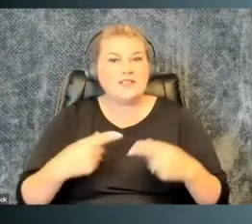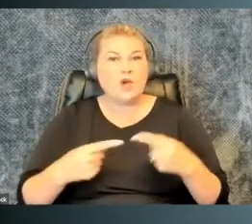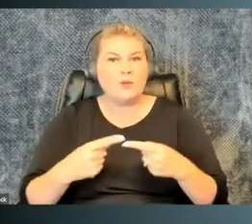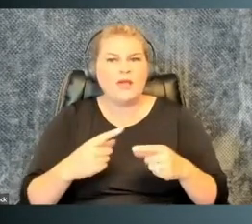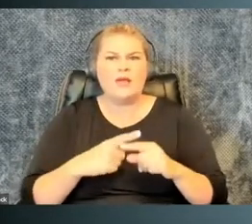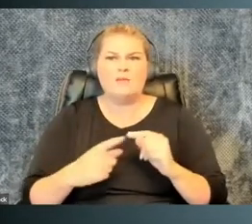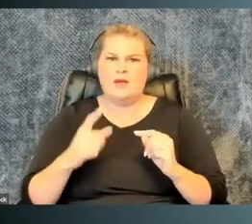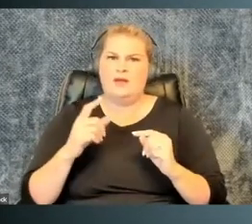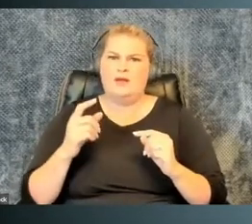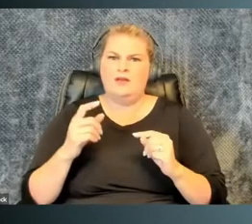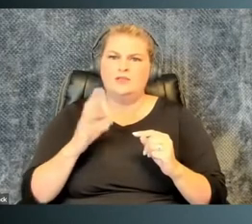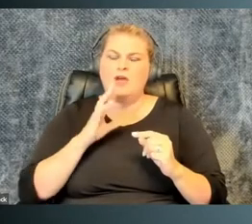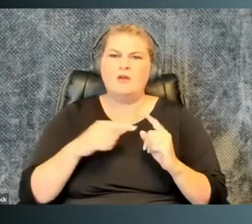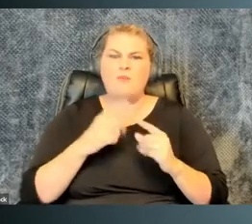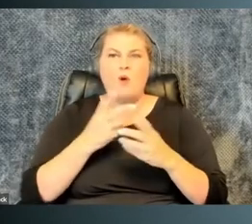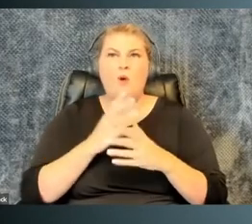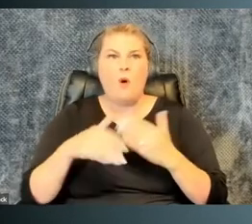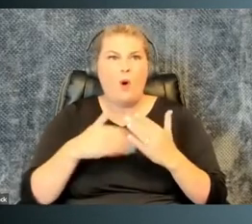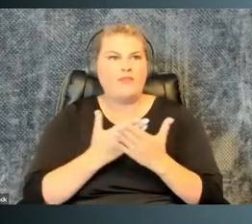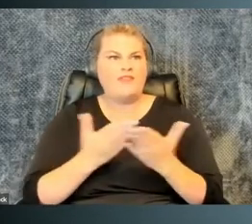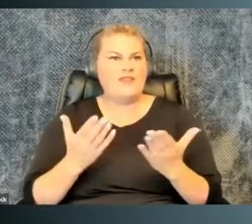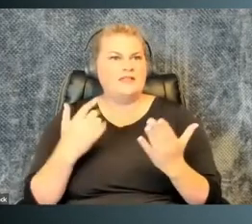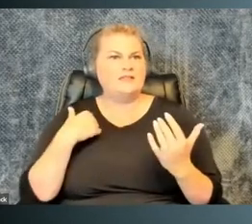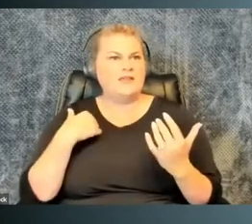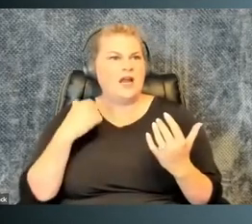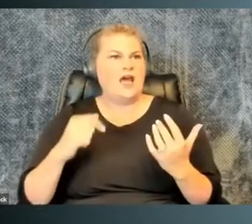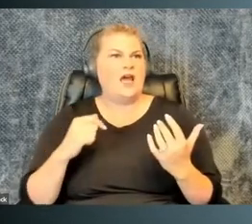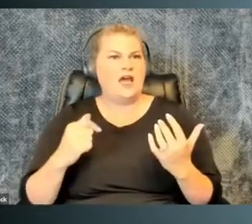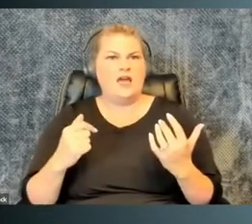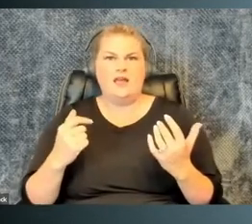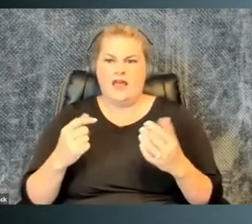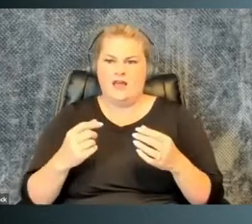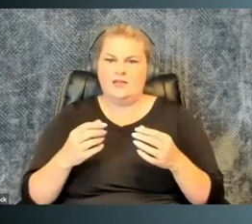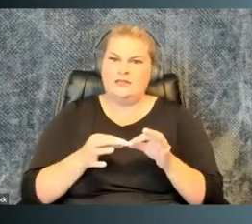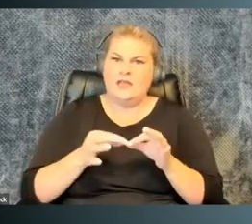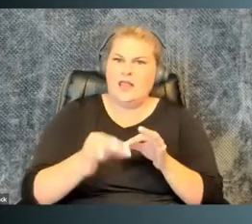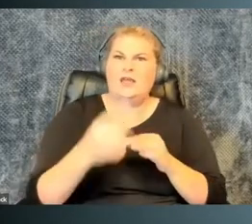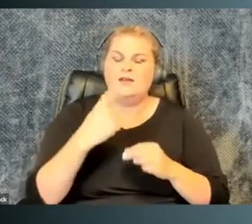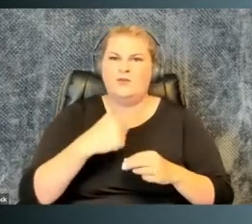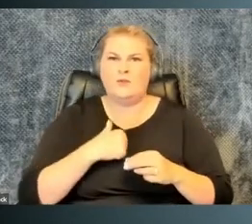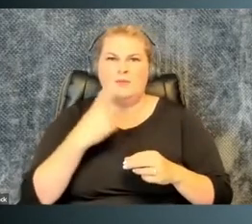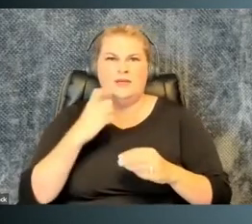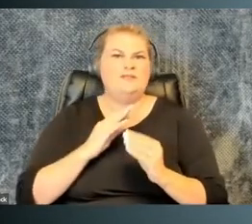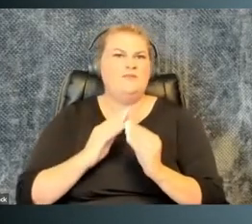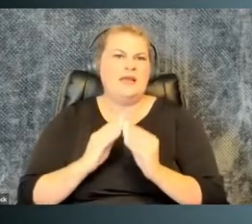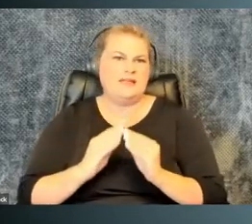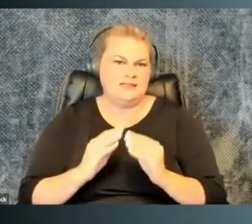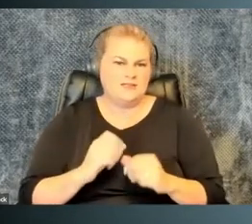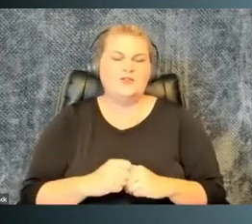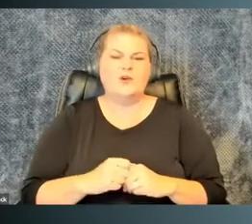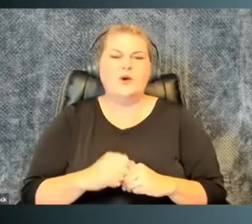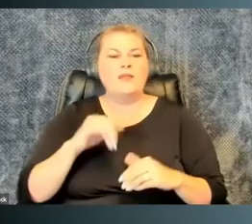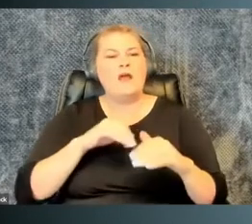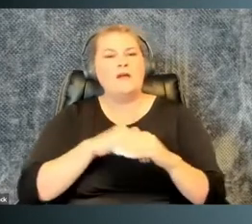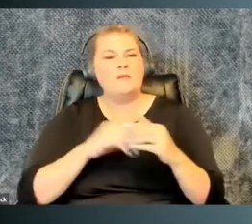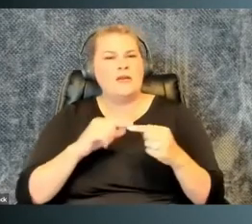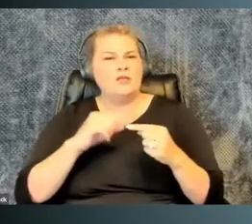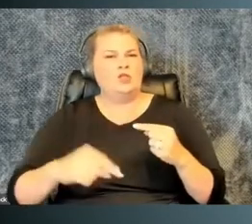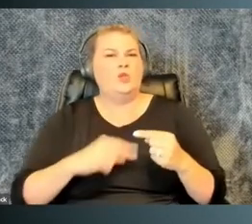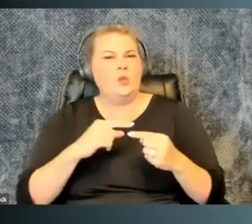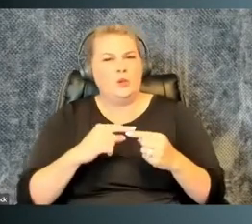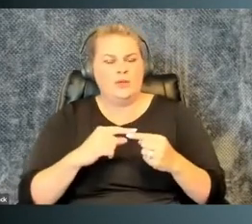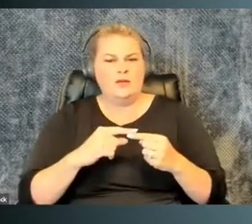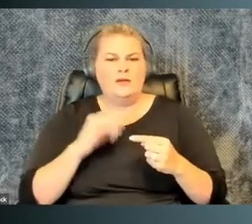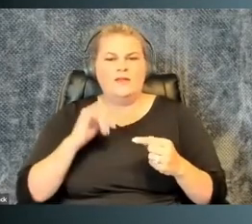if it doesn't cause me physical pain, what it means to get back on track when I'm waylaid by maintenance. And this accommodations